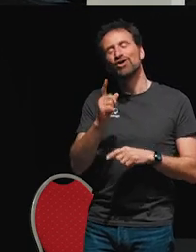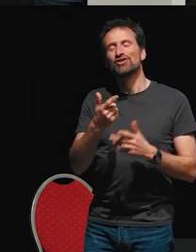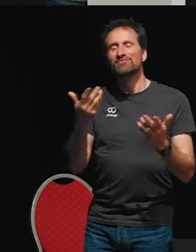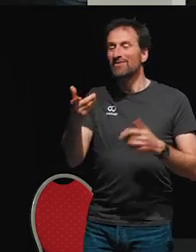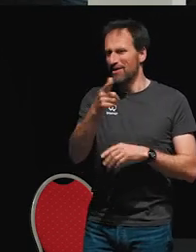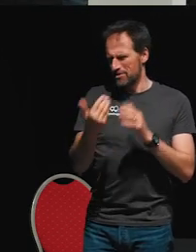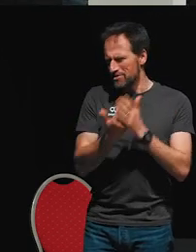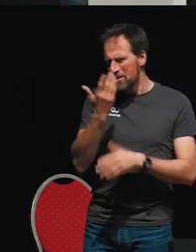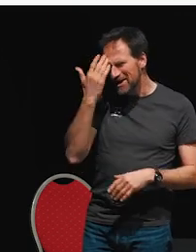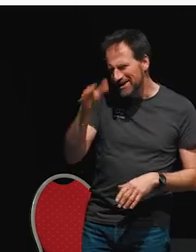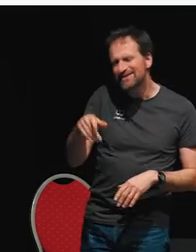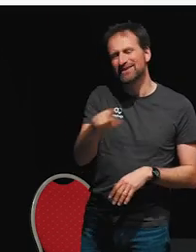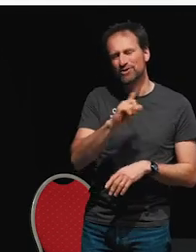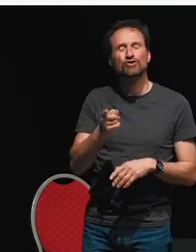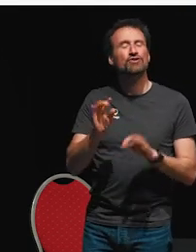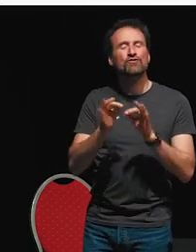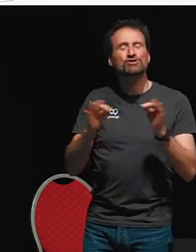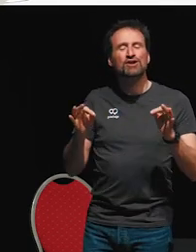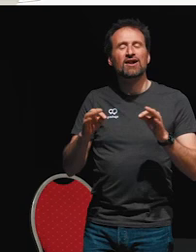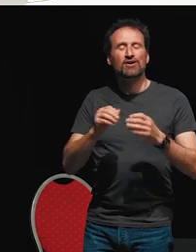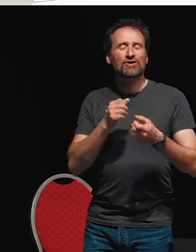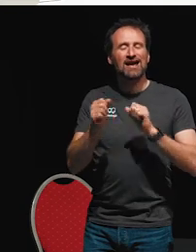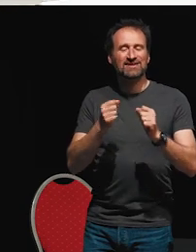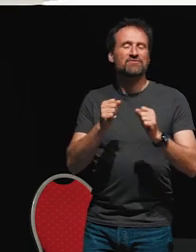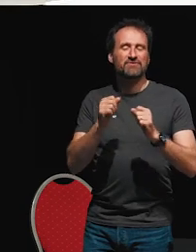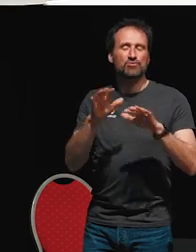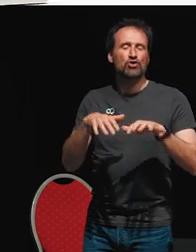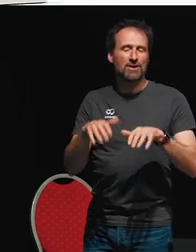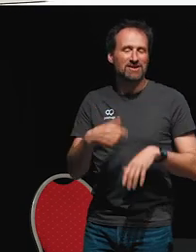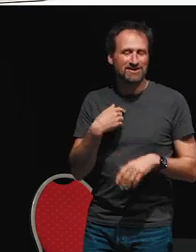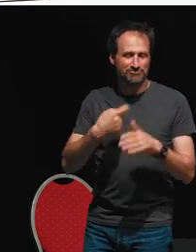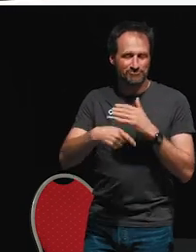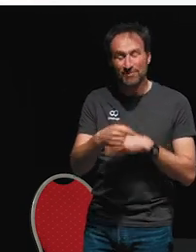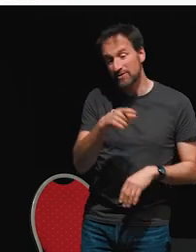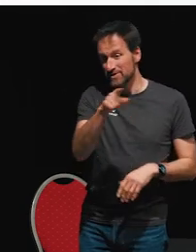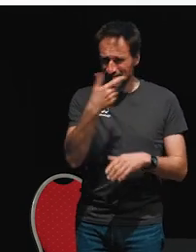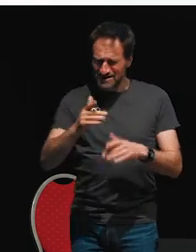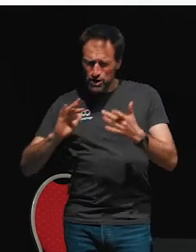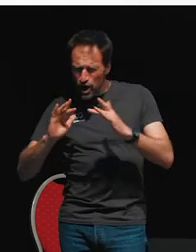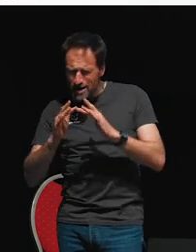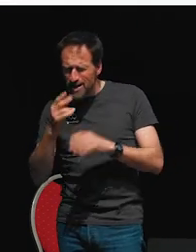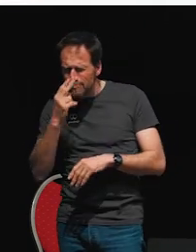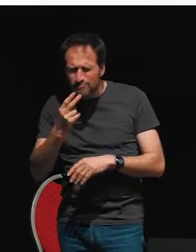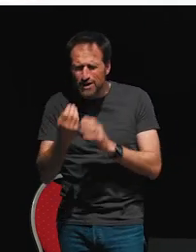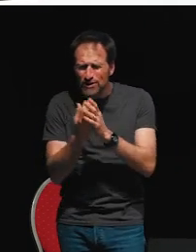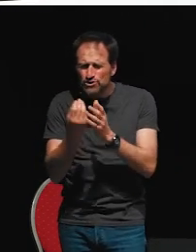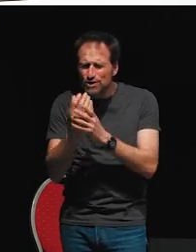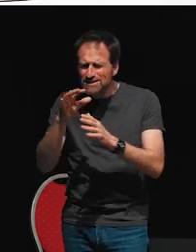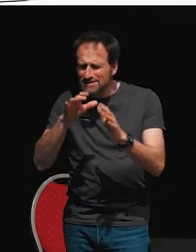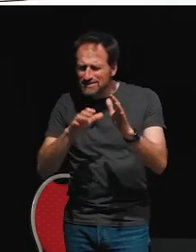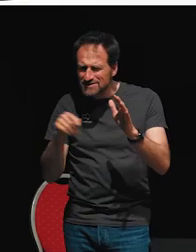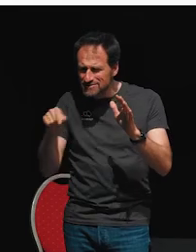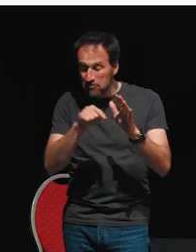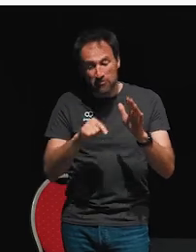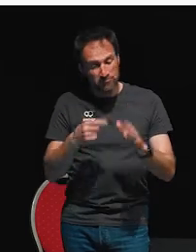also going to talk about functional reactive programming. Now, if you've ever gone online and looked for resources on this, chances are you've